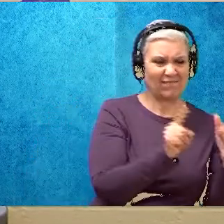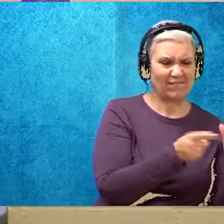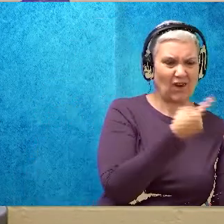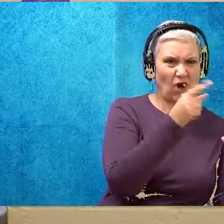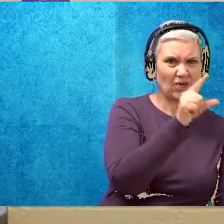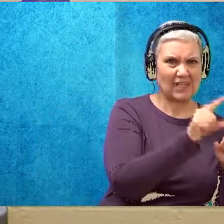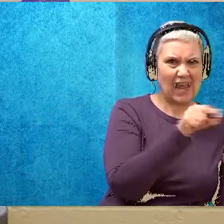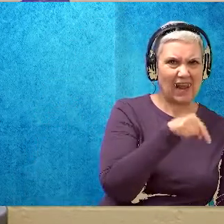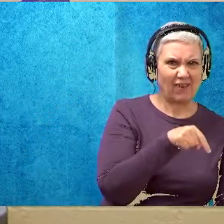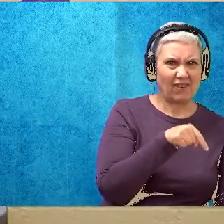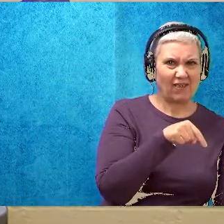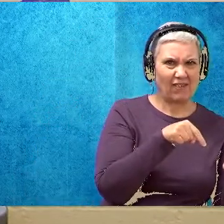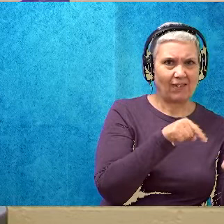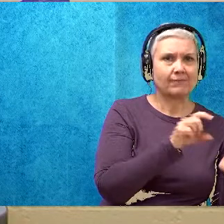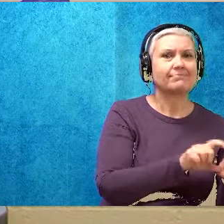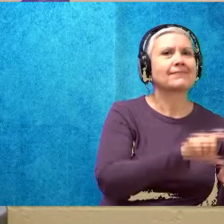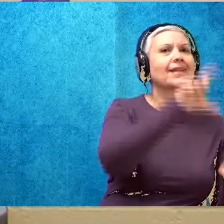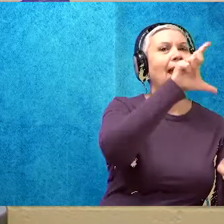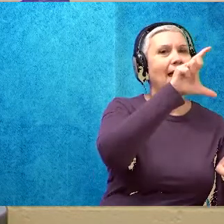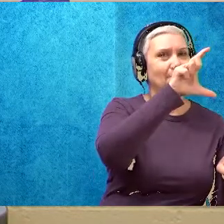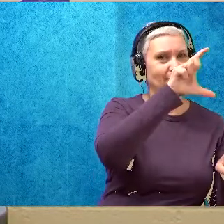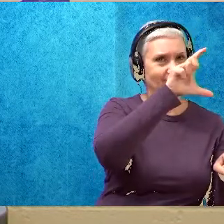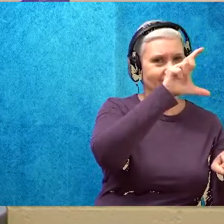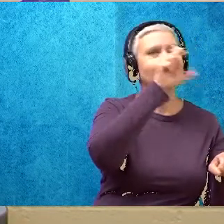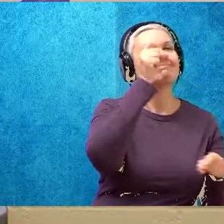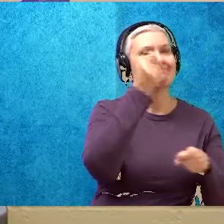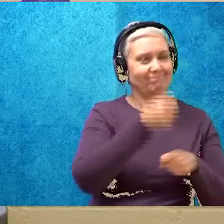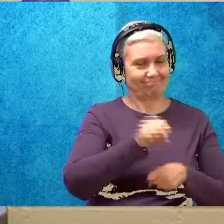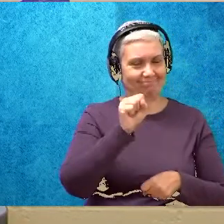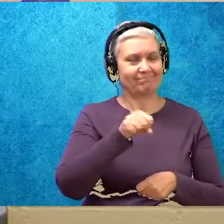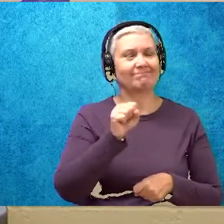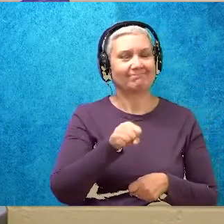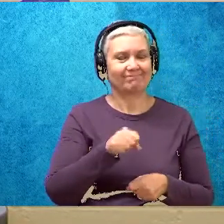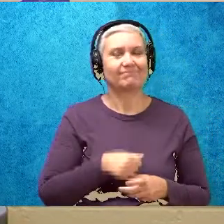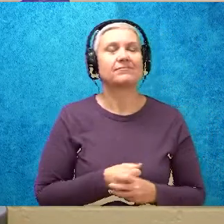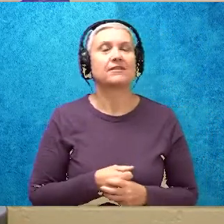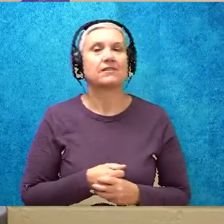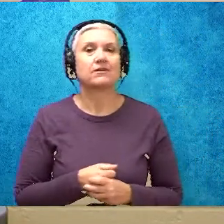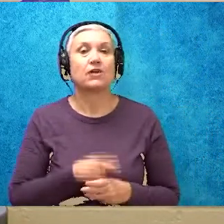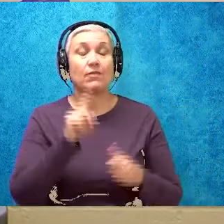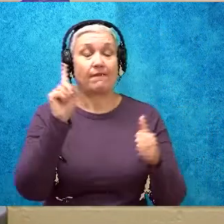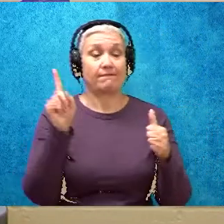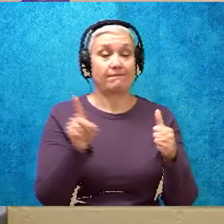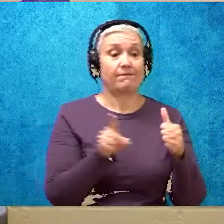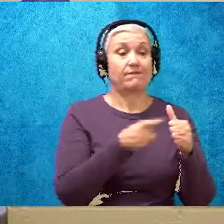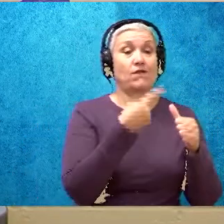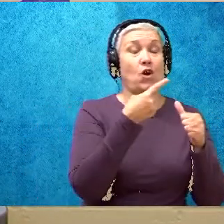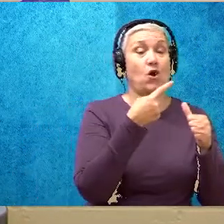begin with? Capital letter? Absolutely. So, you want to make sure the first word begins with a capital letter